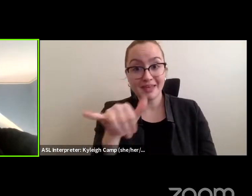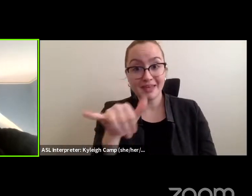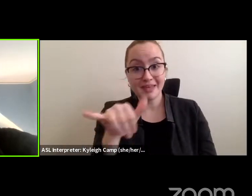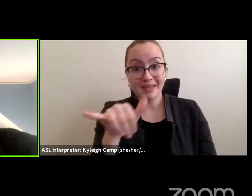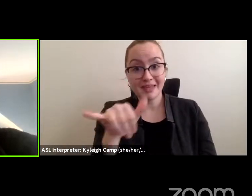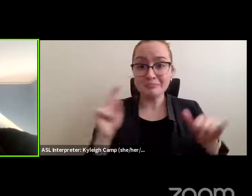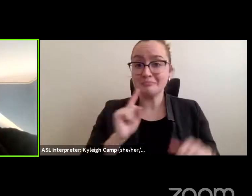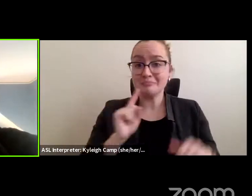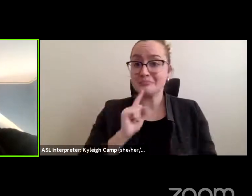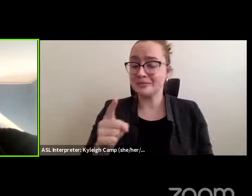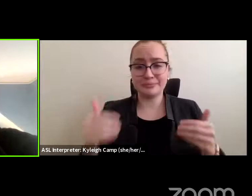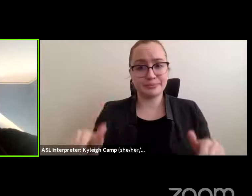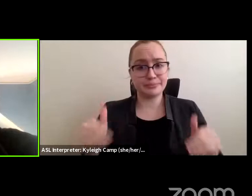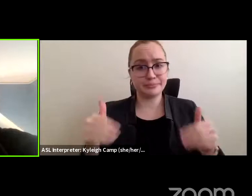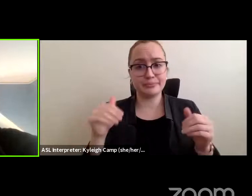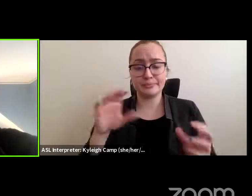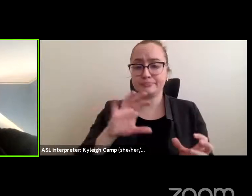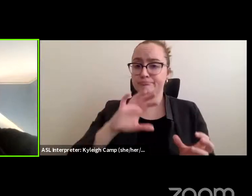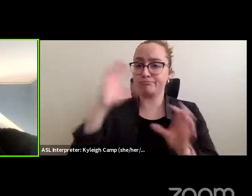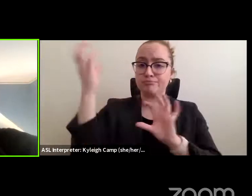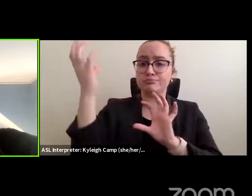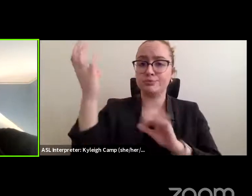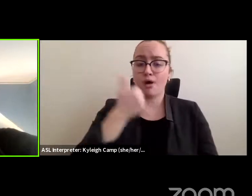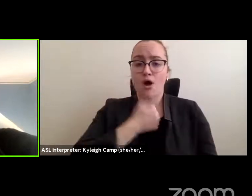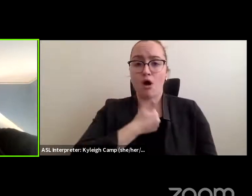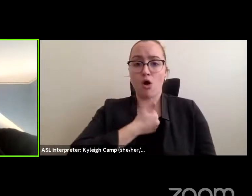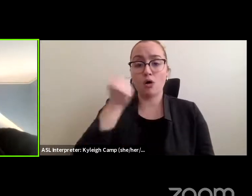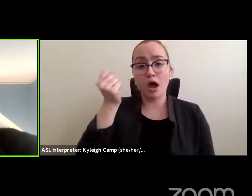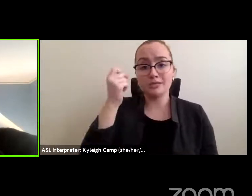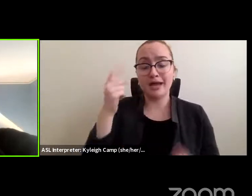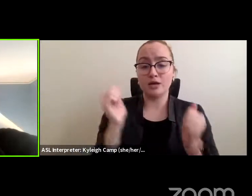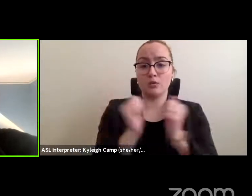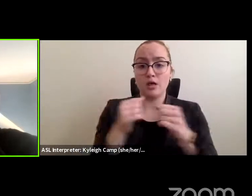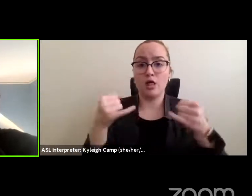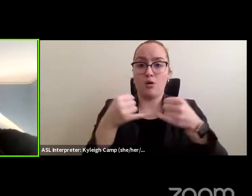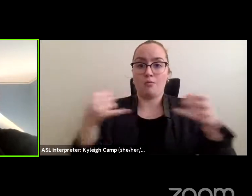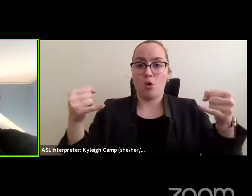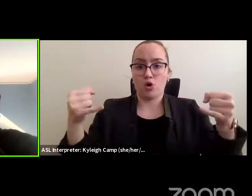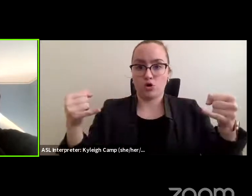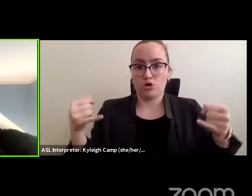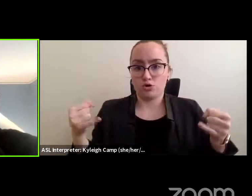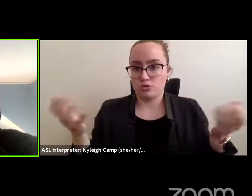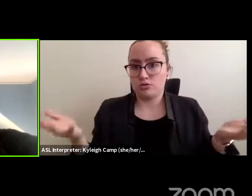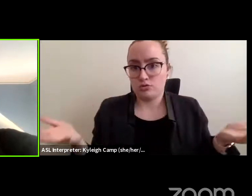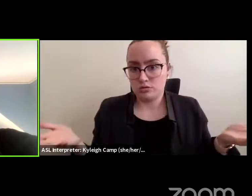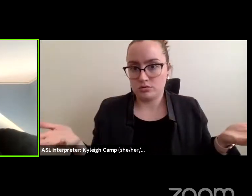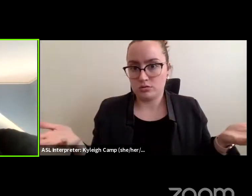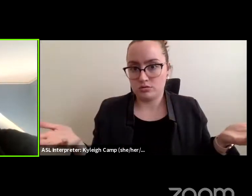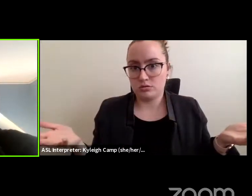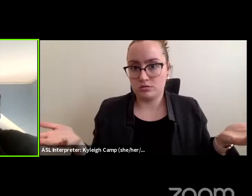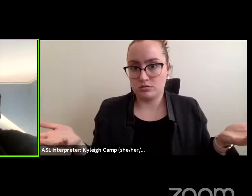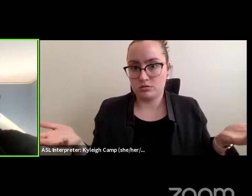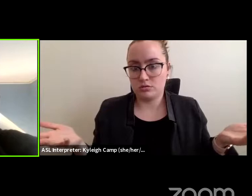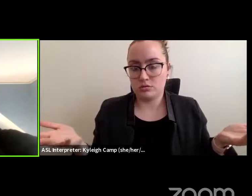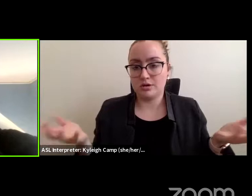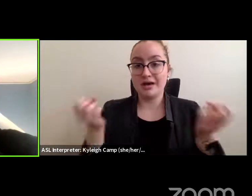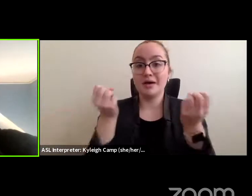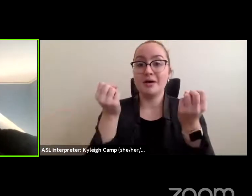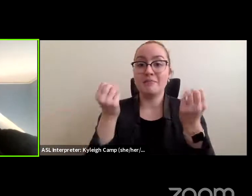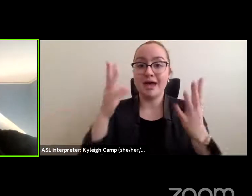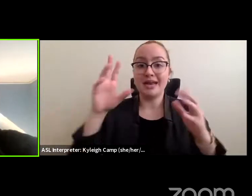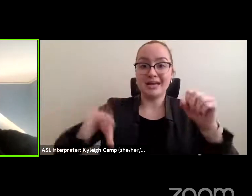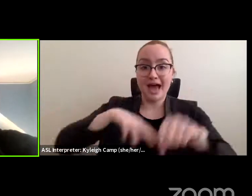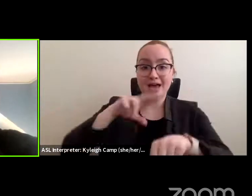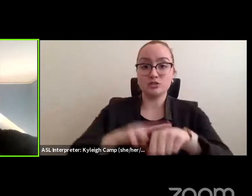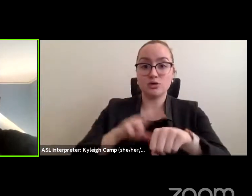our very own concept of borders in the first place. know, multinational corporations don't think in terms of nation state. They